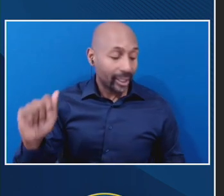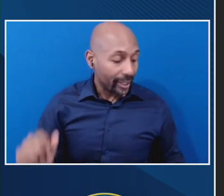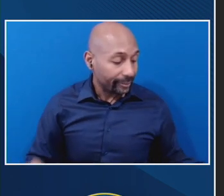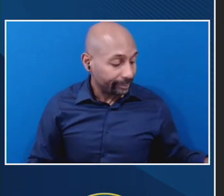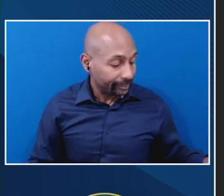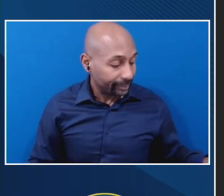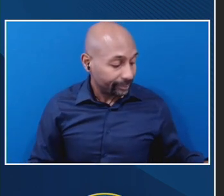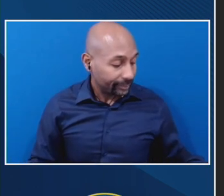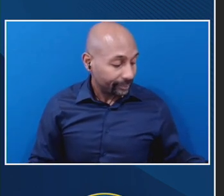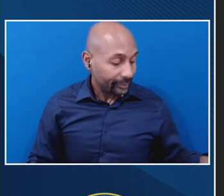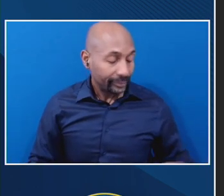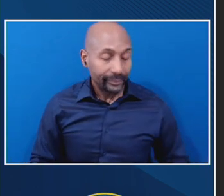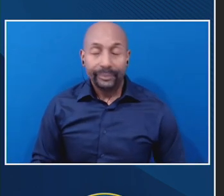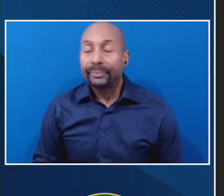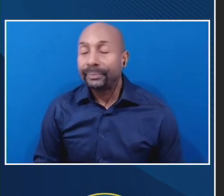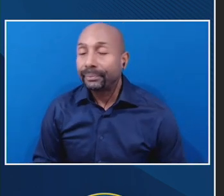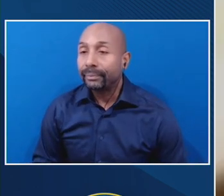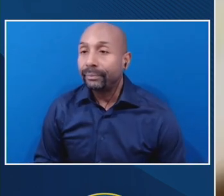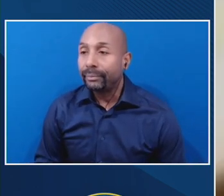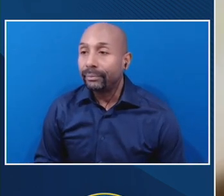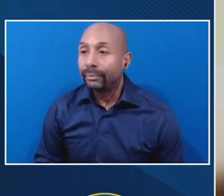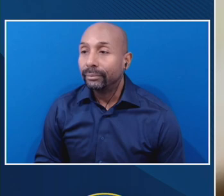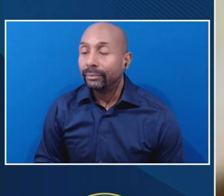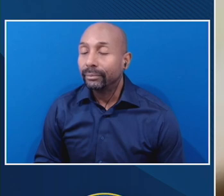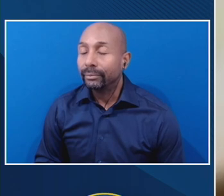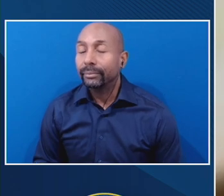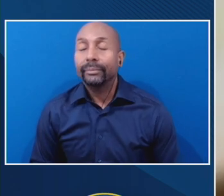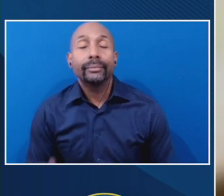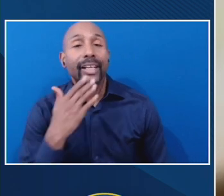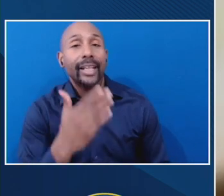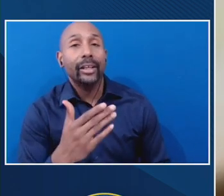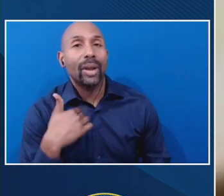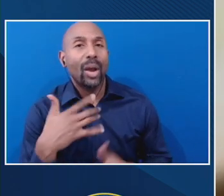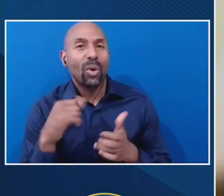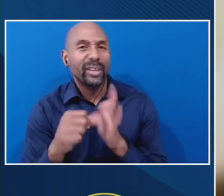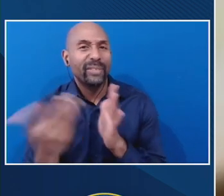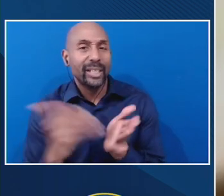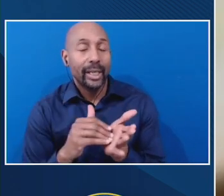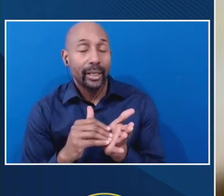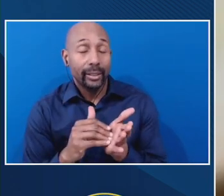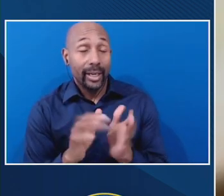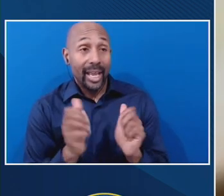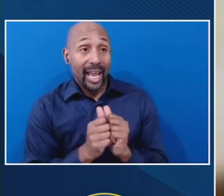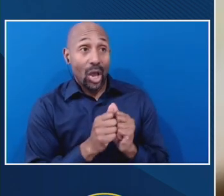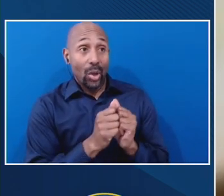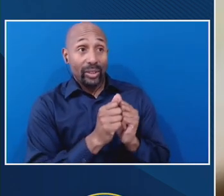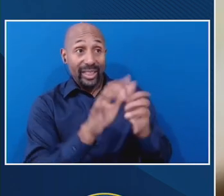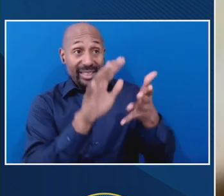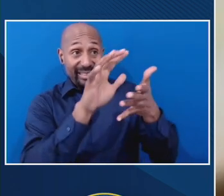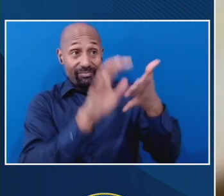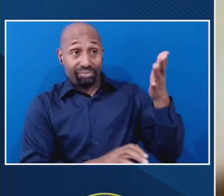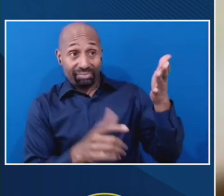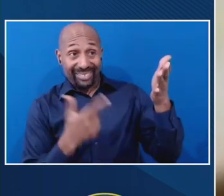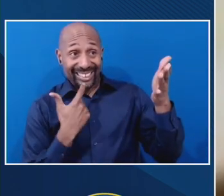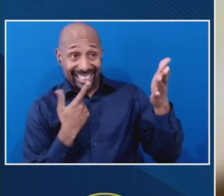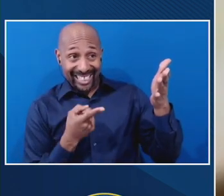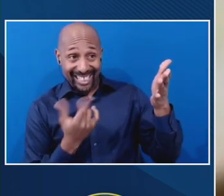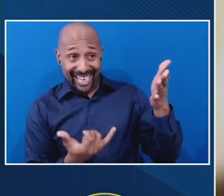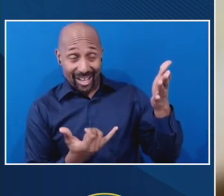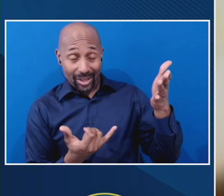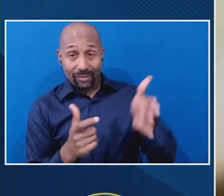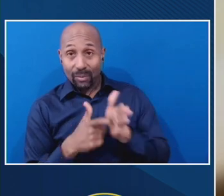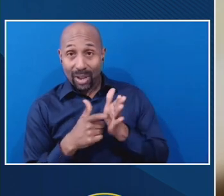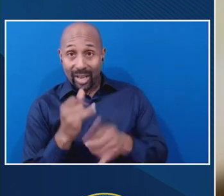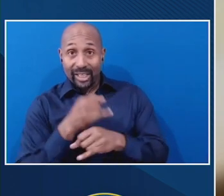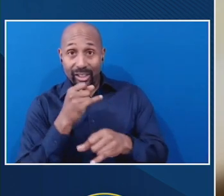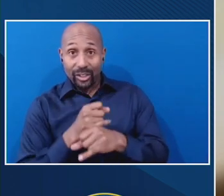Thank you. I, I just, I do want to reiterate, I think the way it's written, it would require an institution that has both on